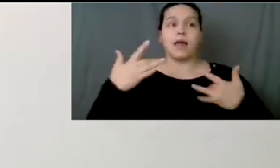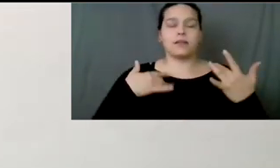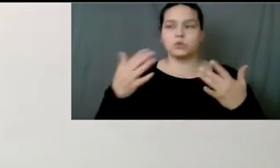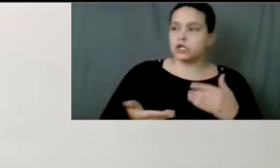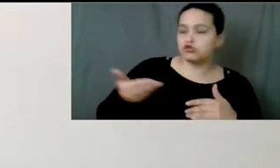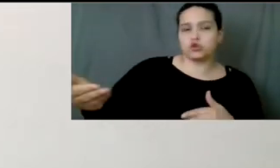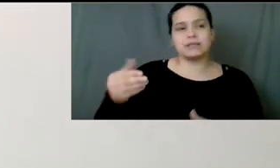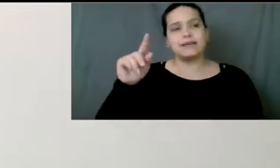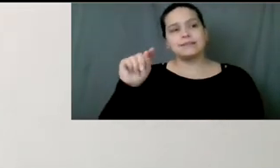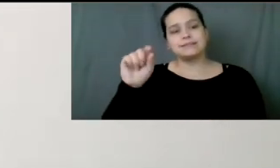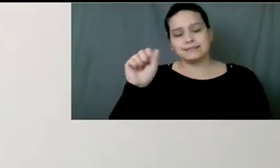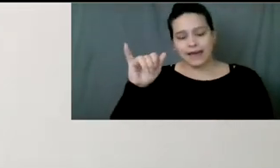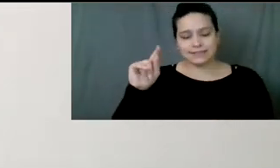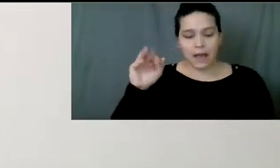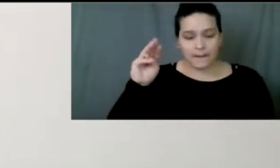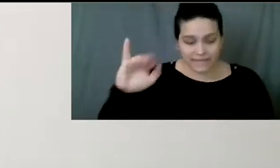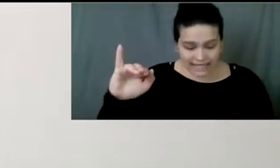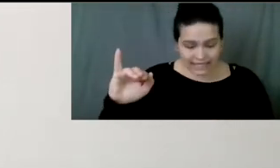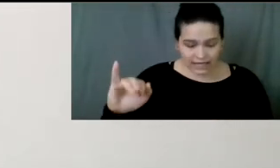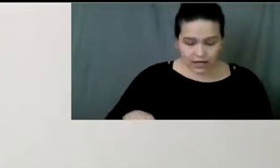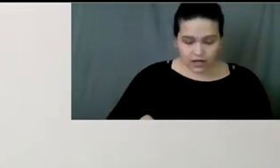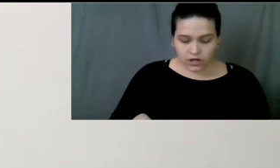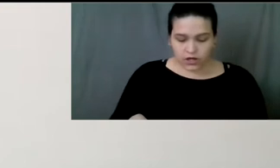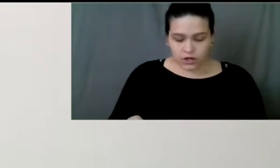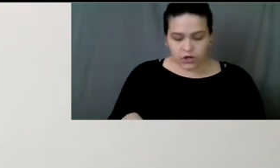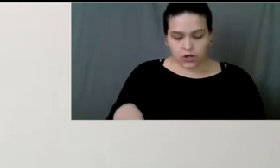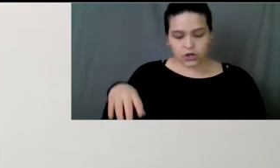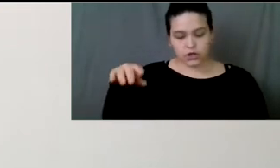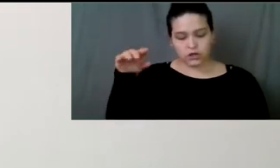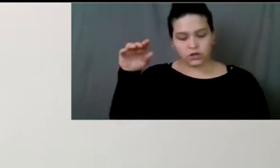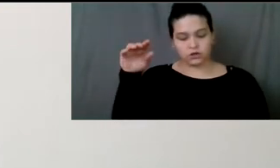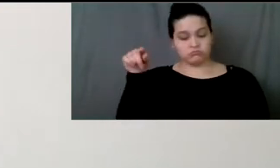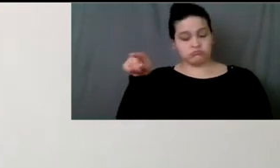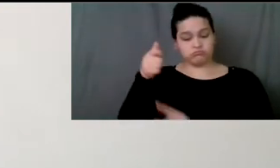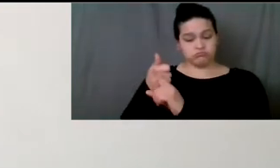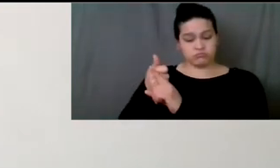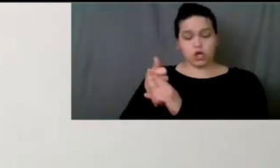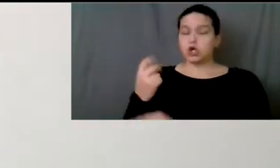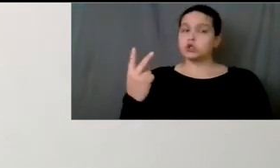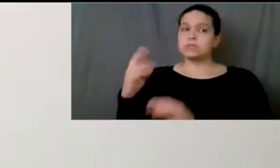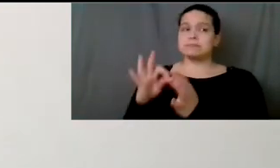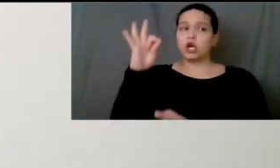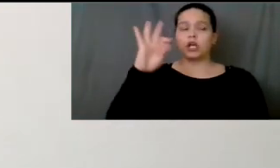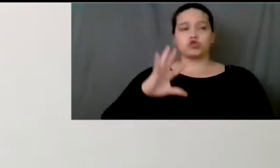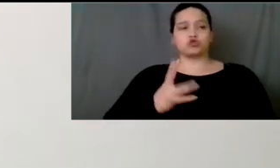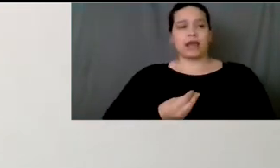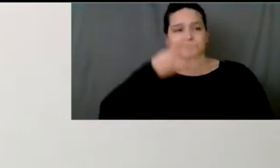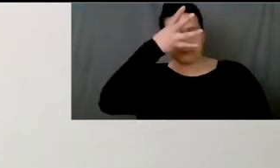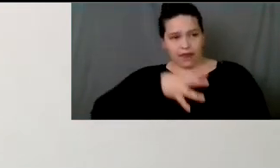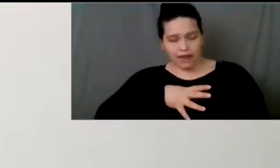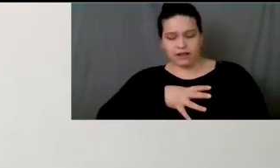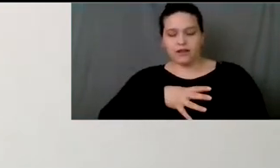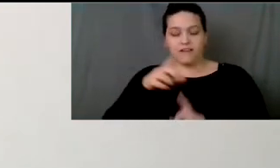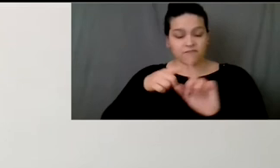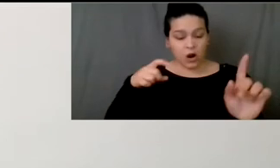Saitami Duchicella. Saitami is a two-spirit trans man descendant of the Puruja